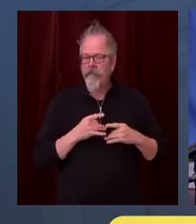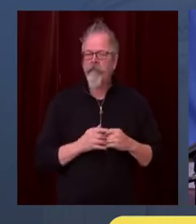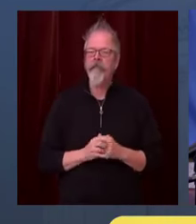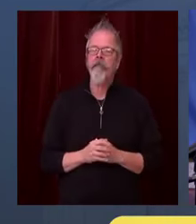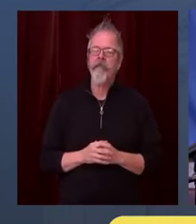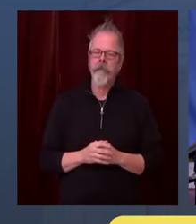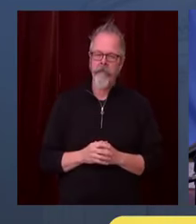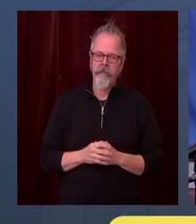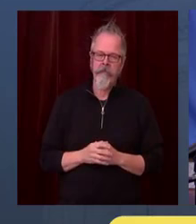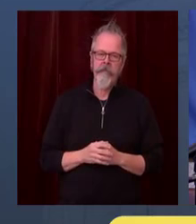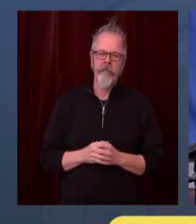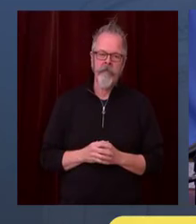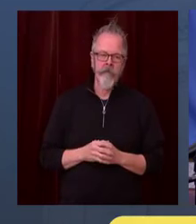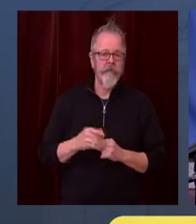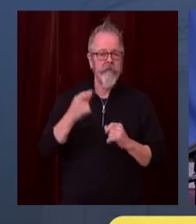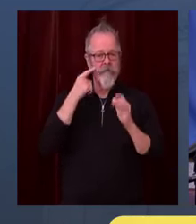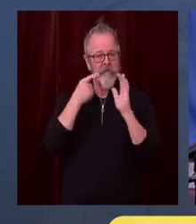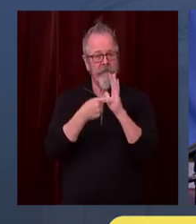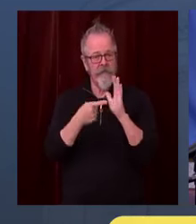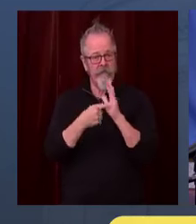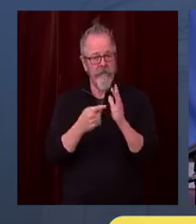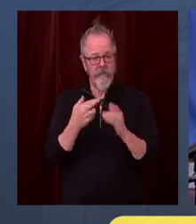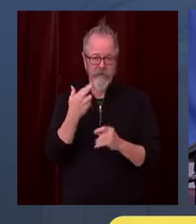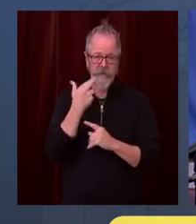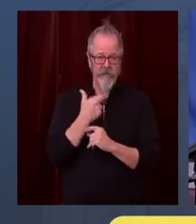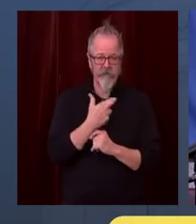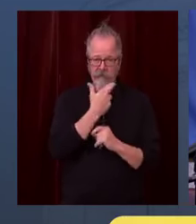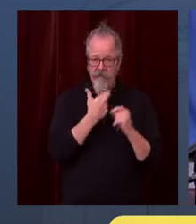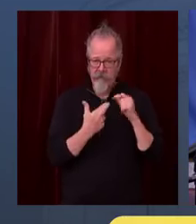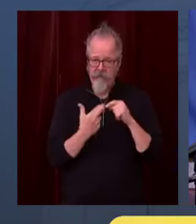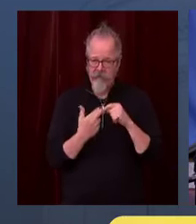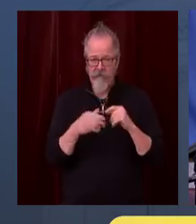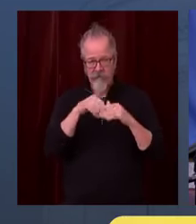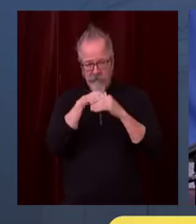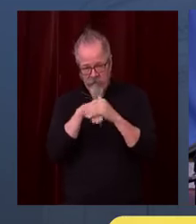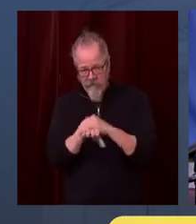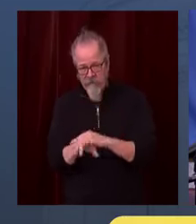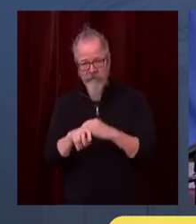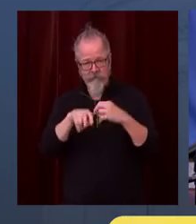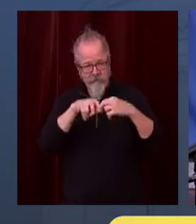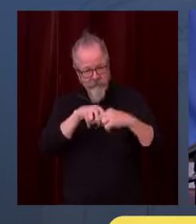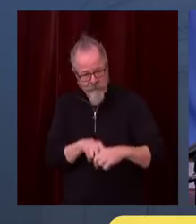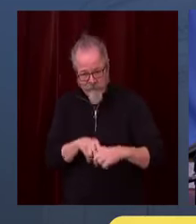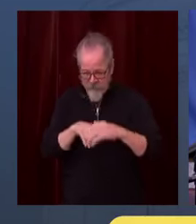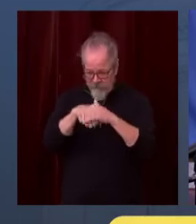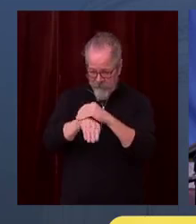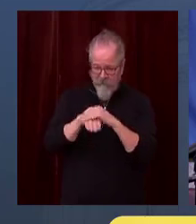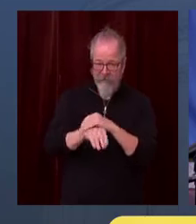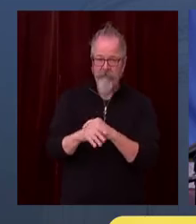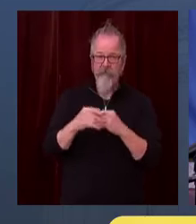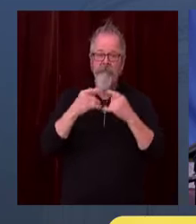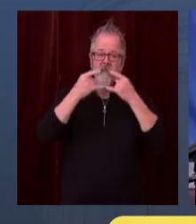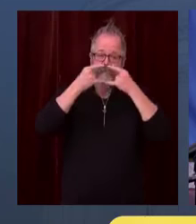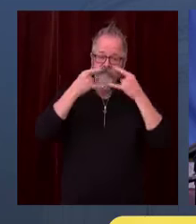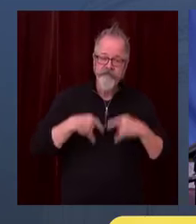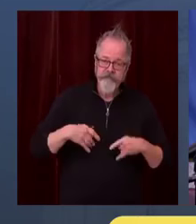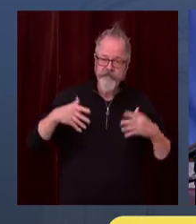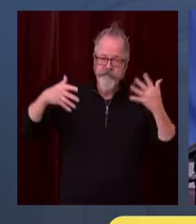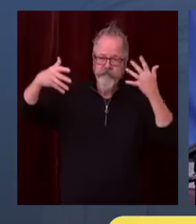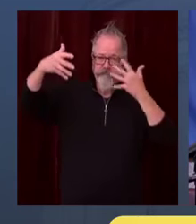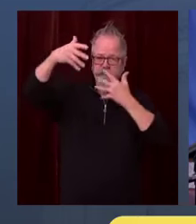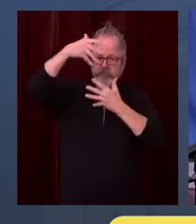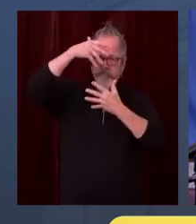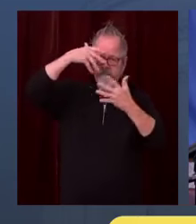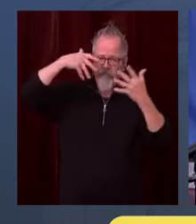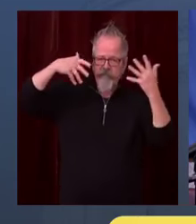Anywhere those conditions exist is a risk of transmission. Anywhere. And anywhere that we can reduce the number